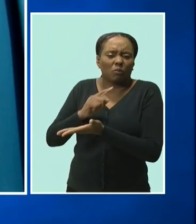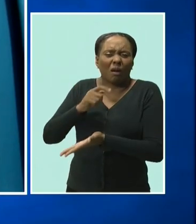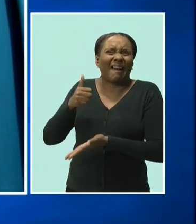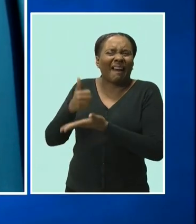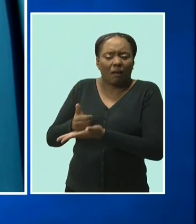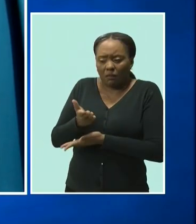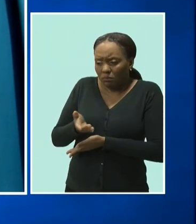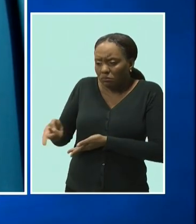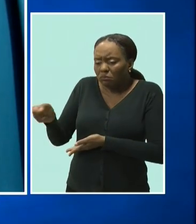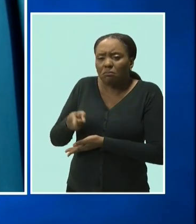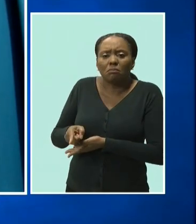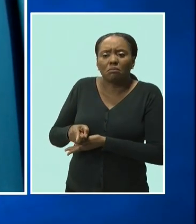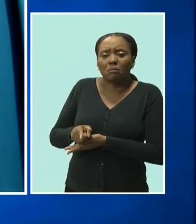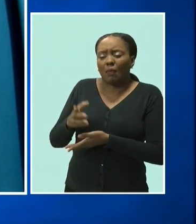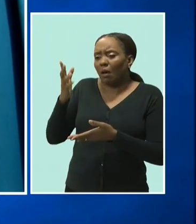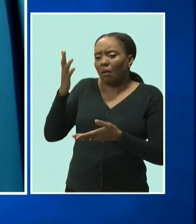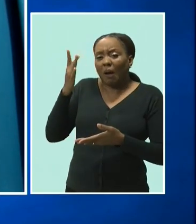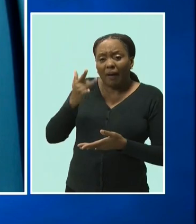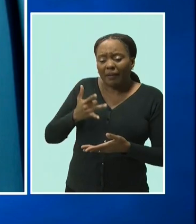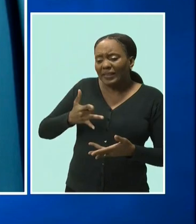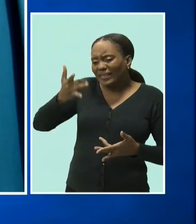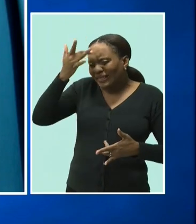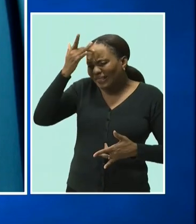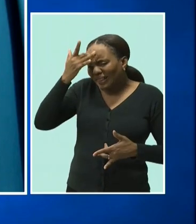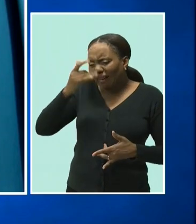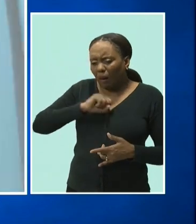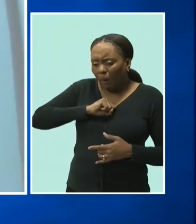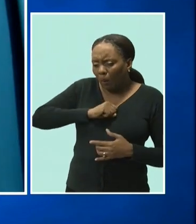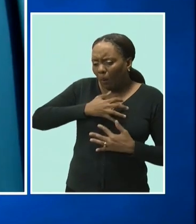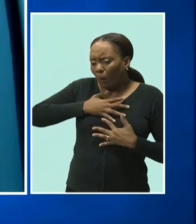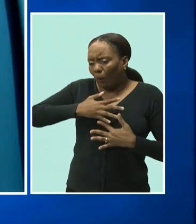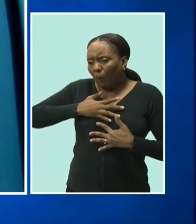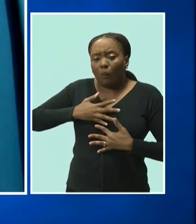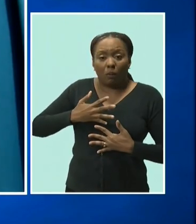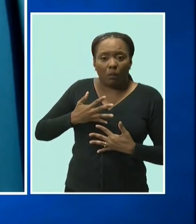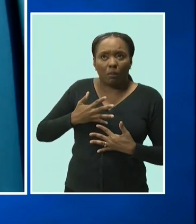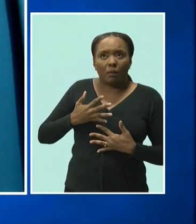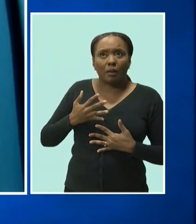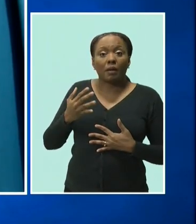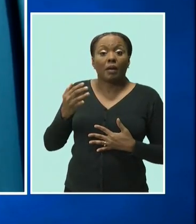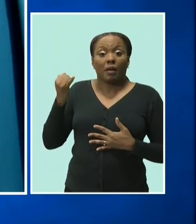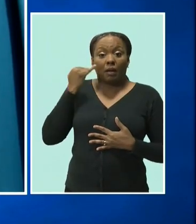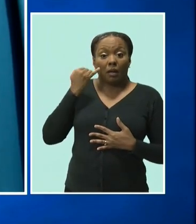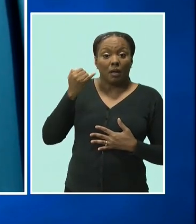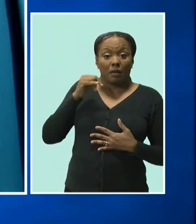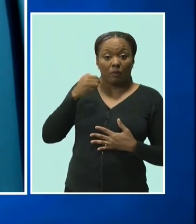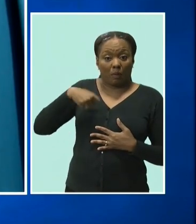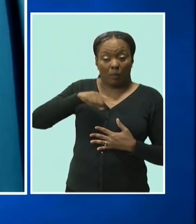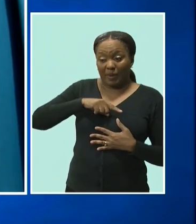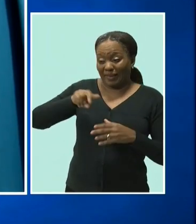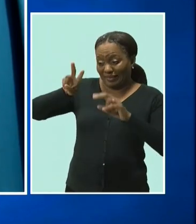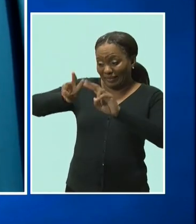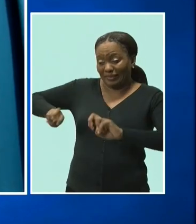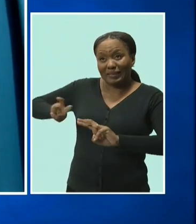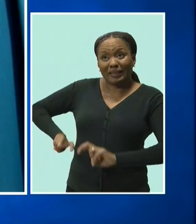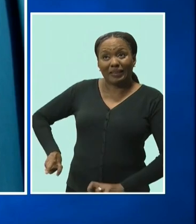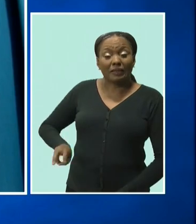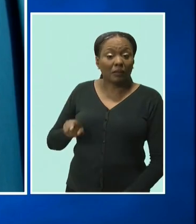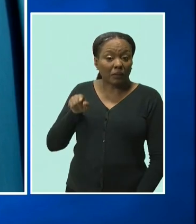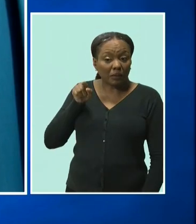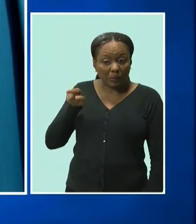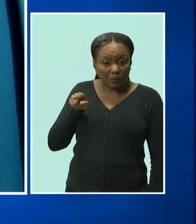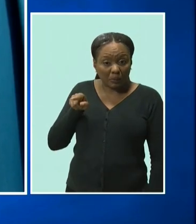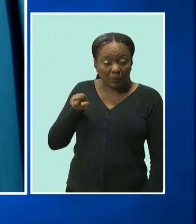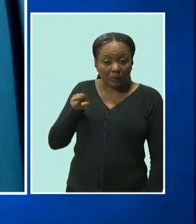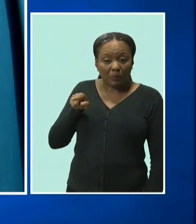based upon the symptoms that they would have displayed. Once you are assessed and you are given, according